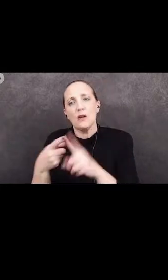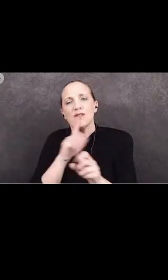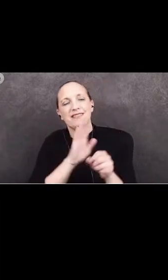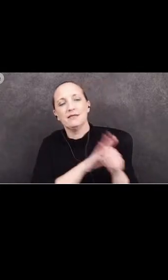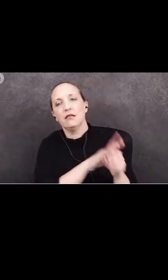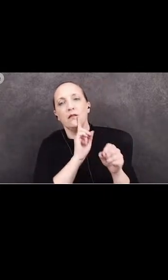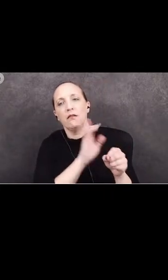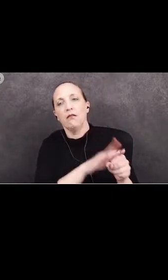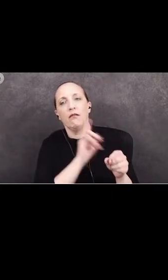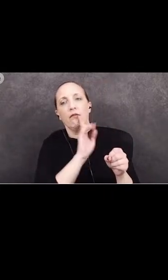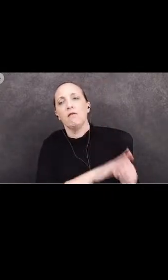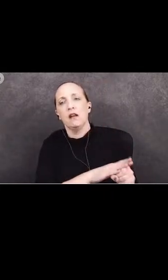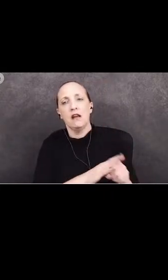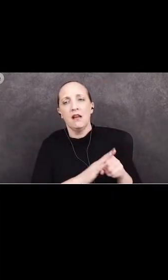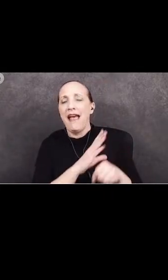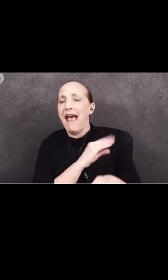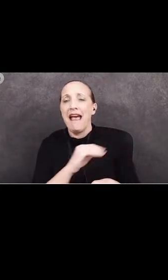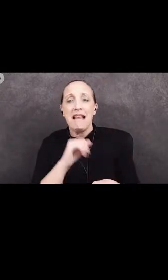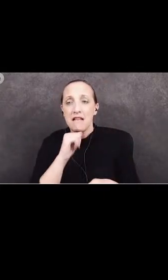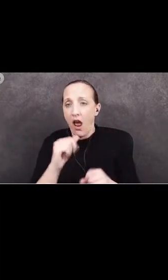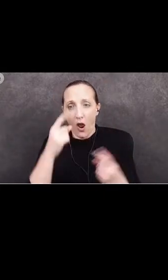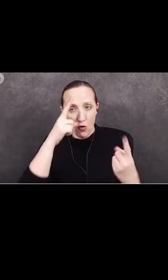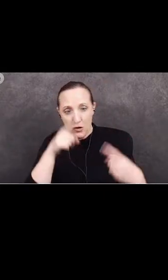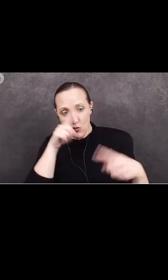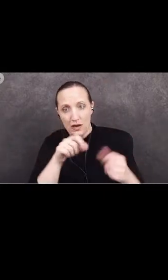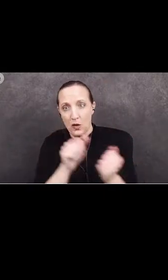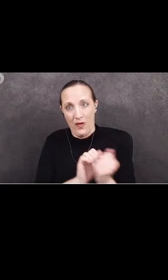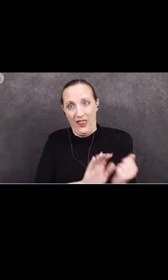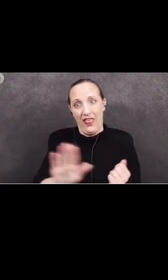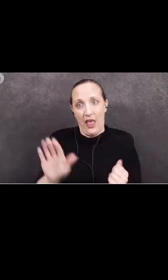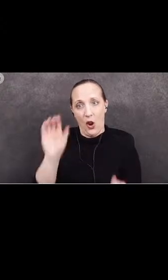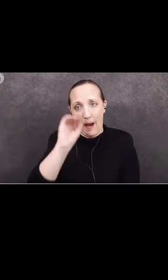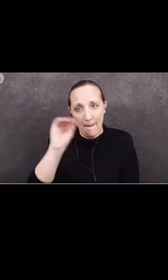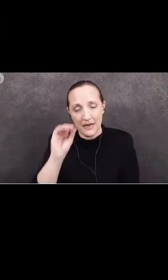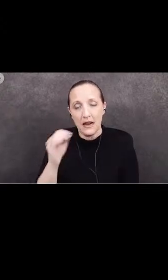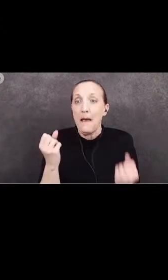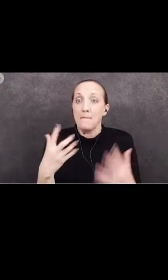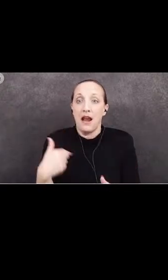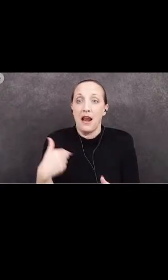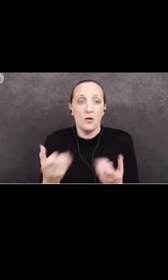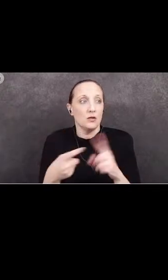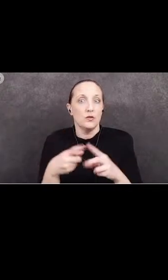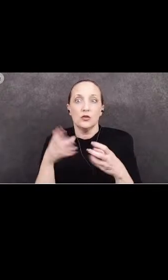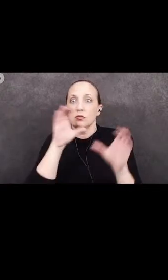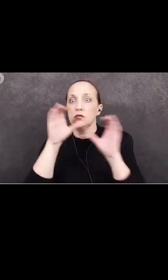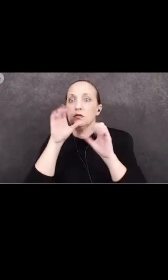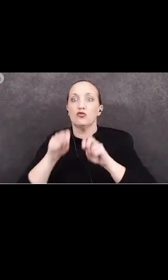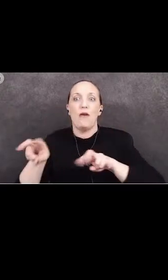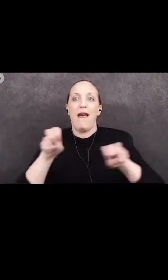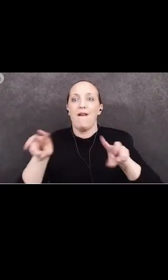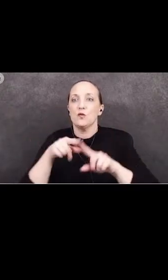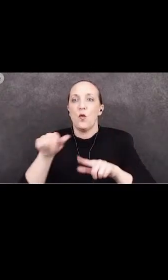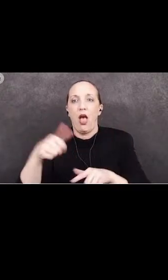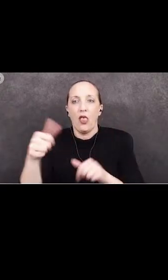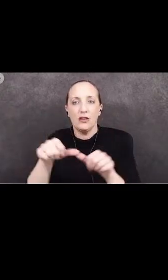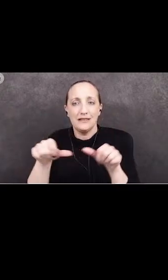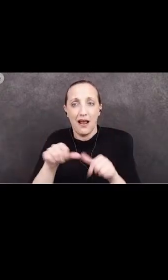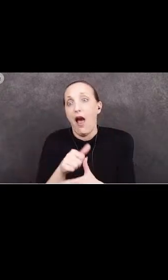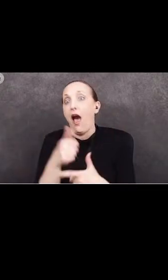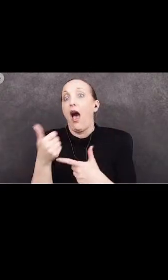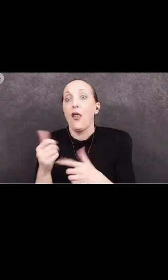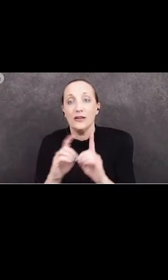agreeing with their opinions and points of view. Many of us want to transfer to another site or another district altogether simply because